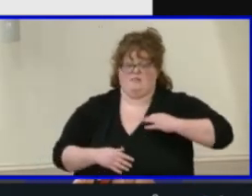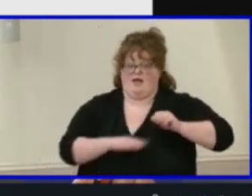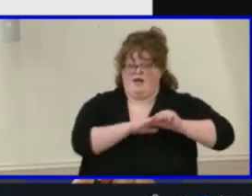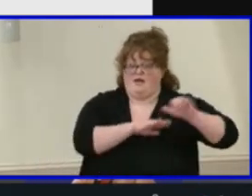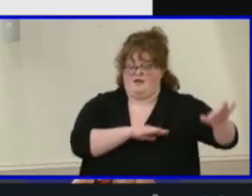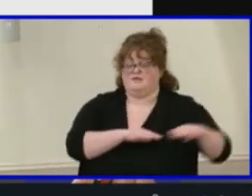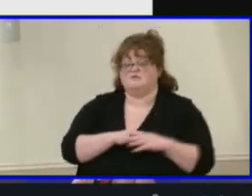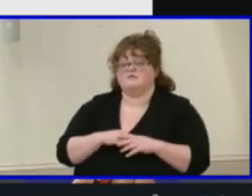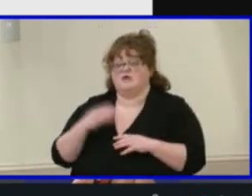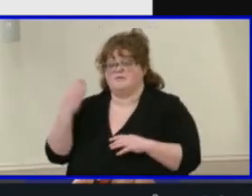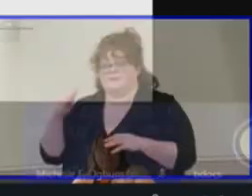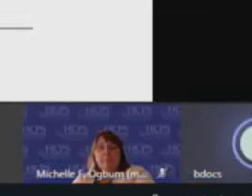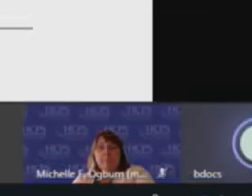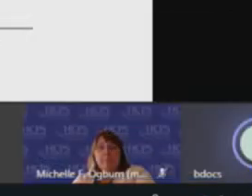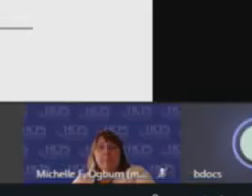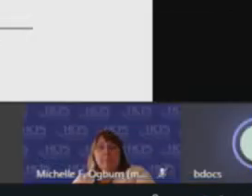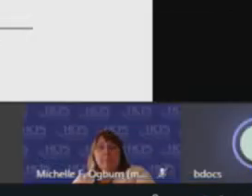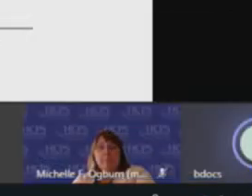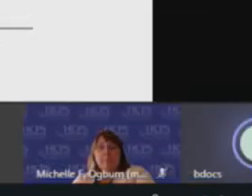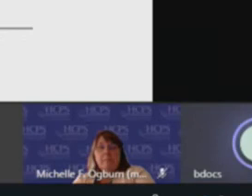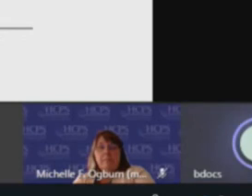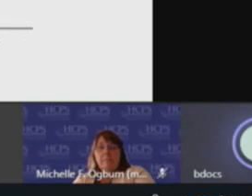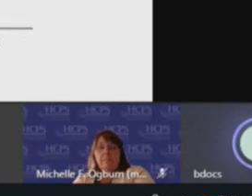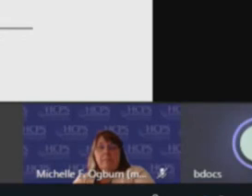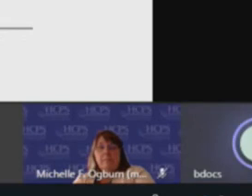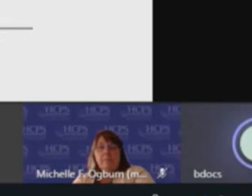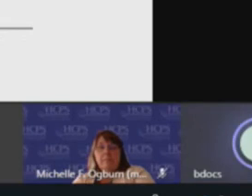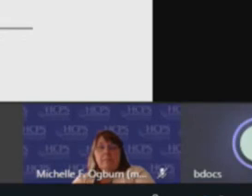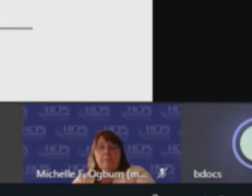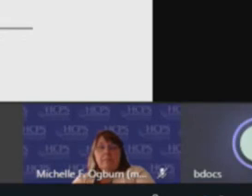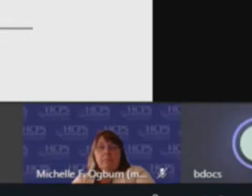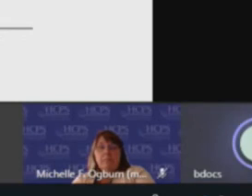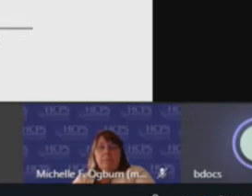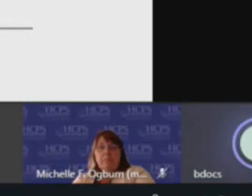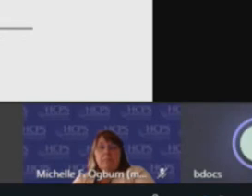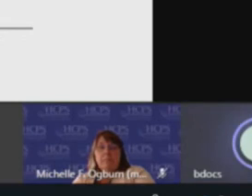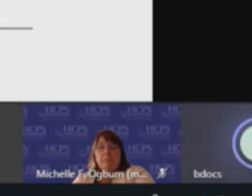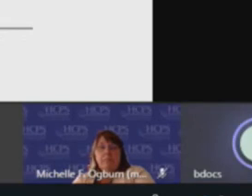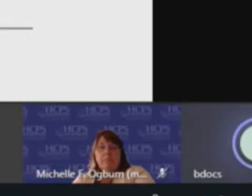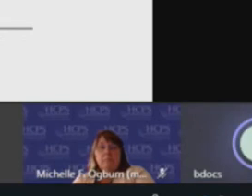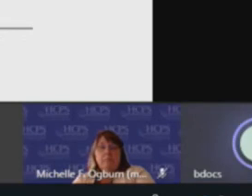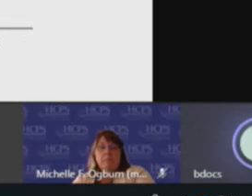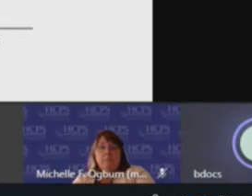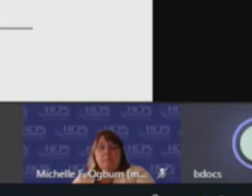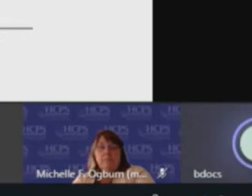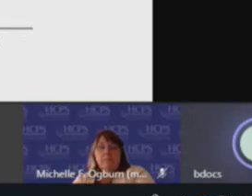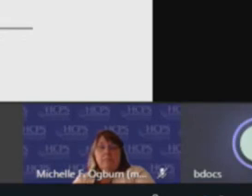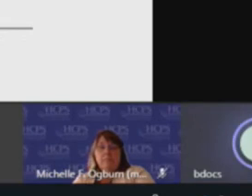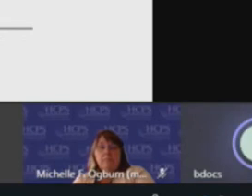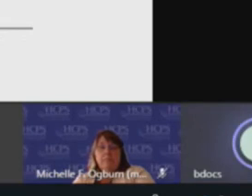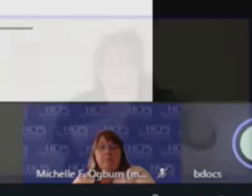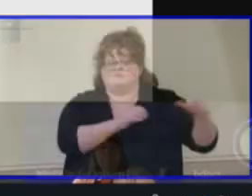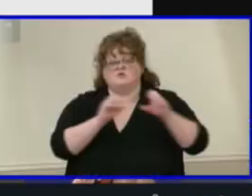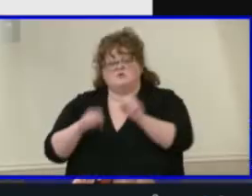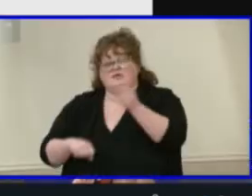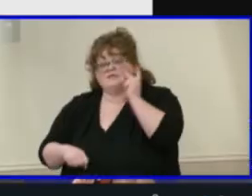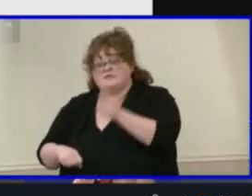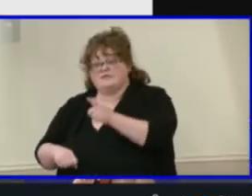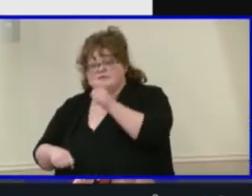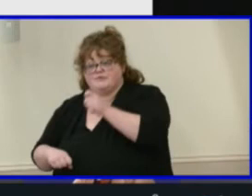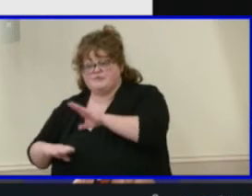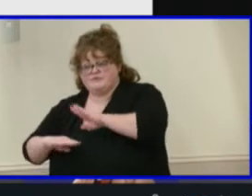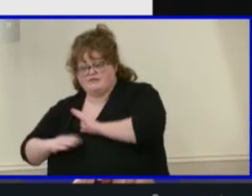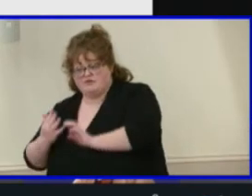Red bars represent applied student numbers by race. It's important to note, once again, the number of eligible versus applied.